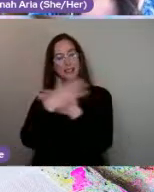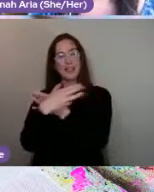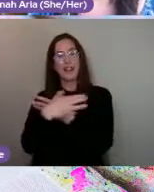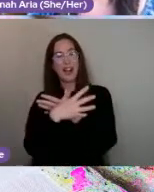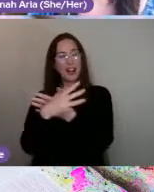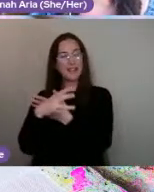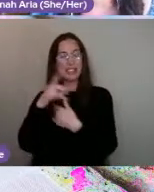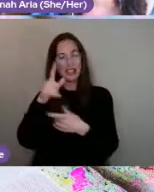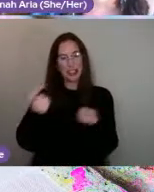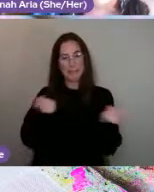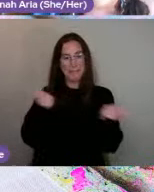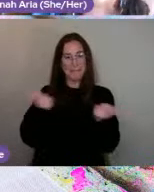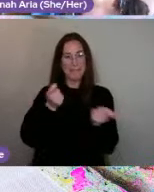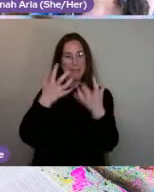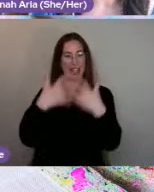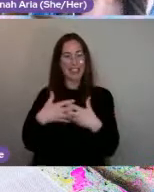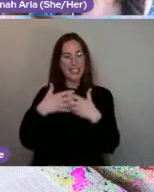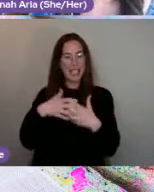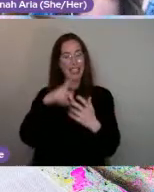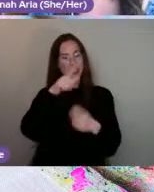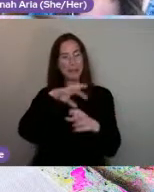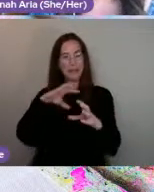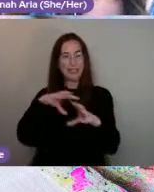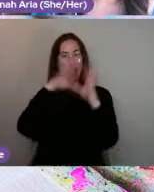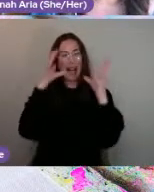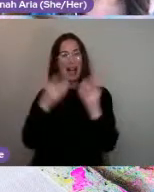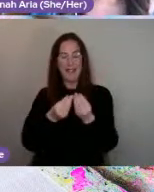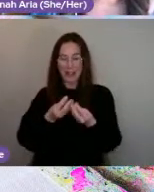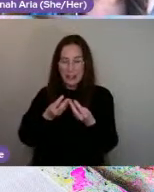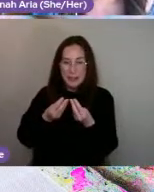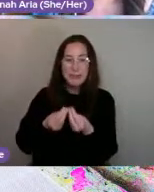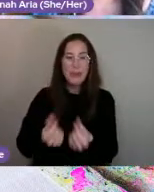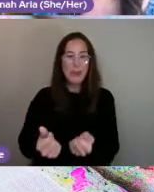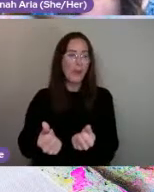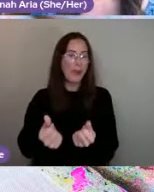everything run smoothly, don't you? I try. I try my hardest.